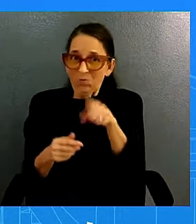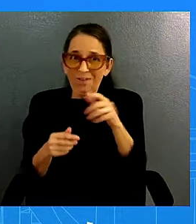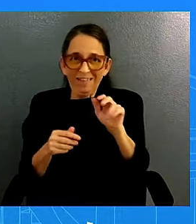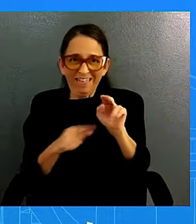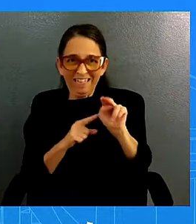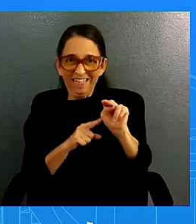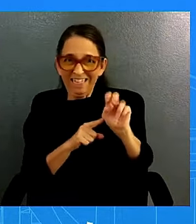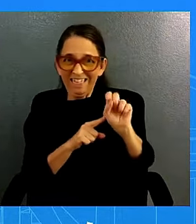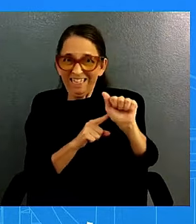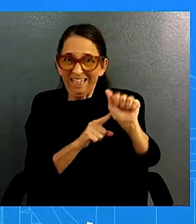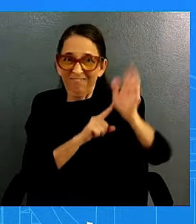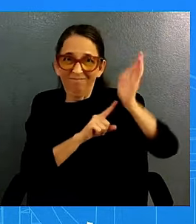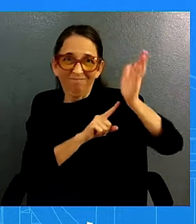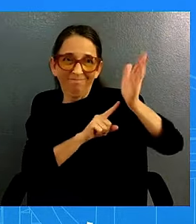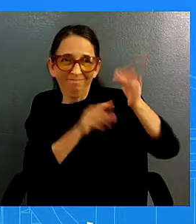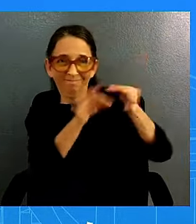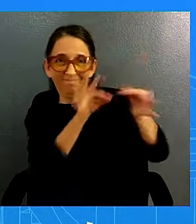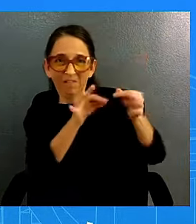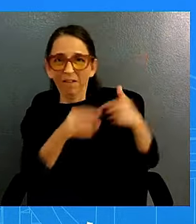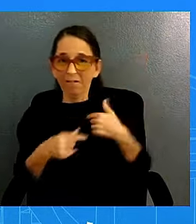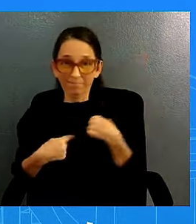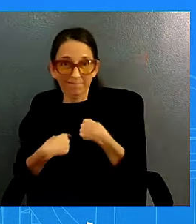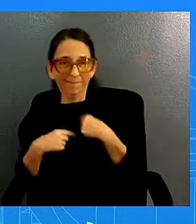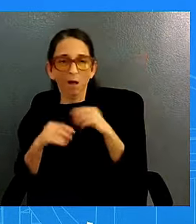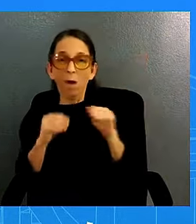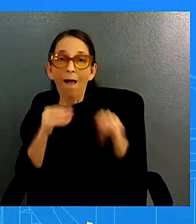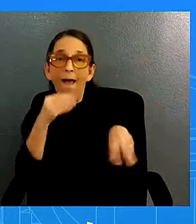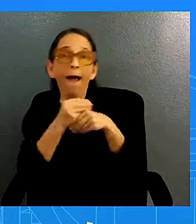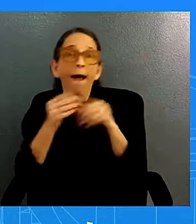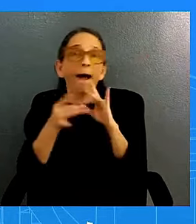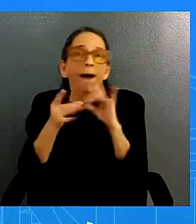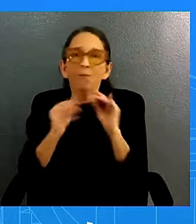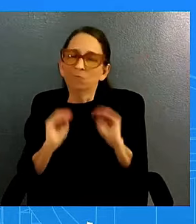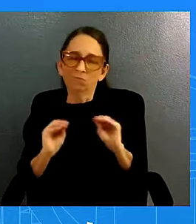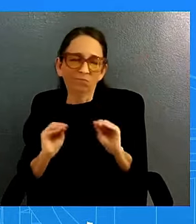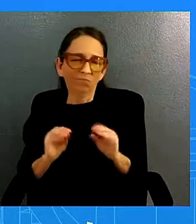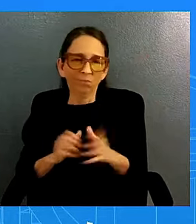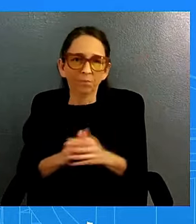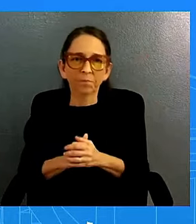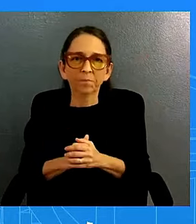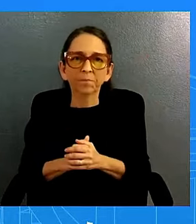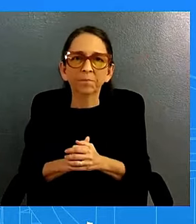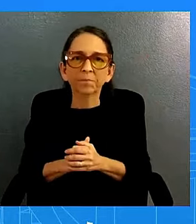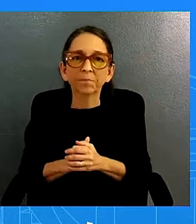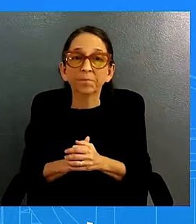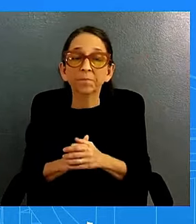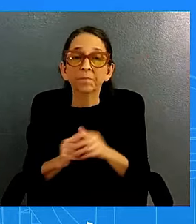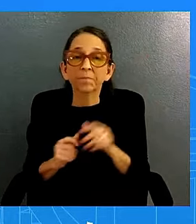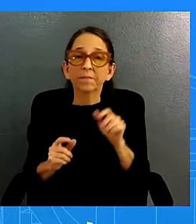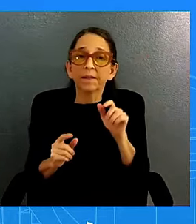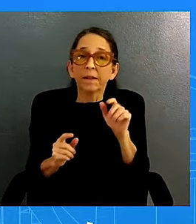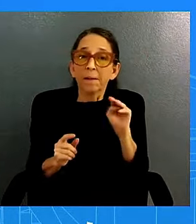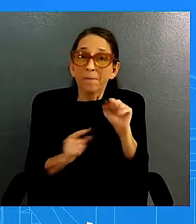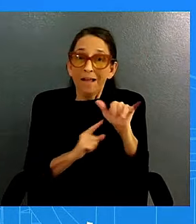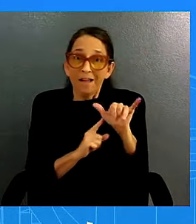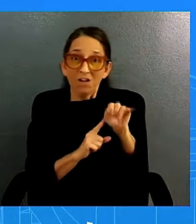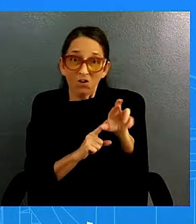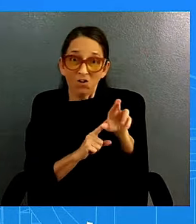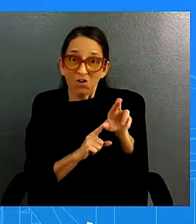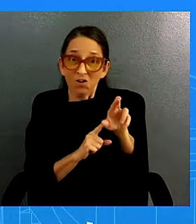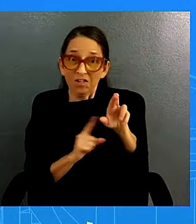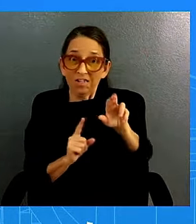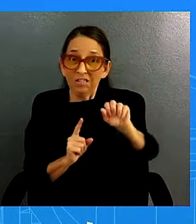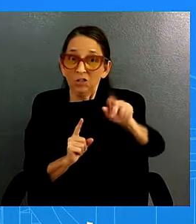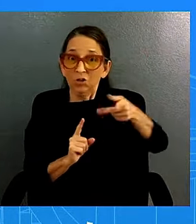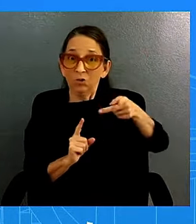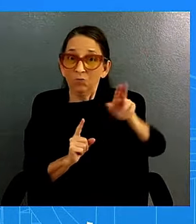the mayor of springfield has issued a proclamation claiming temporary emergency powers